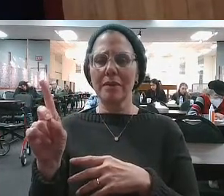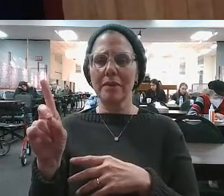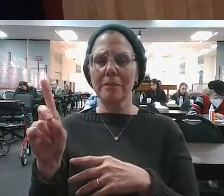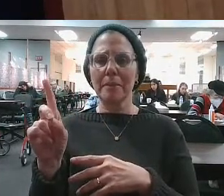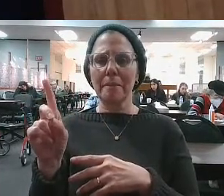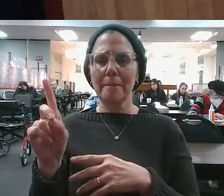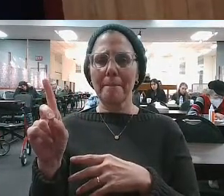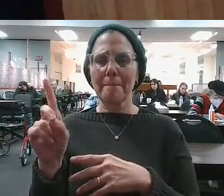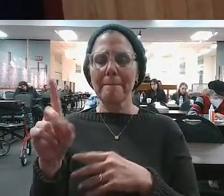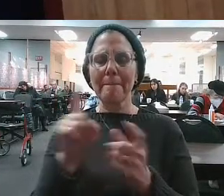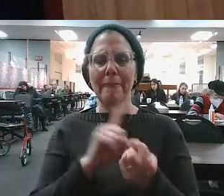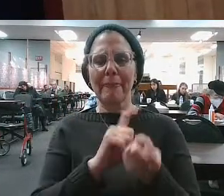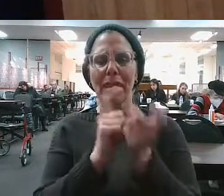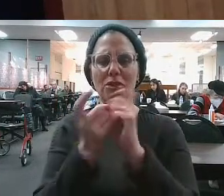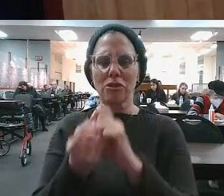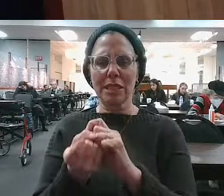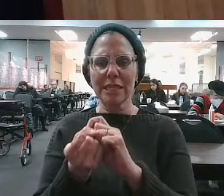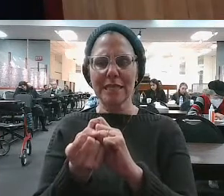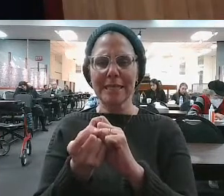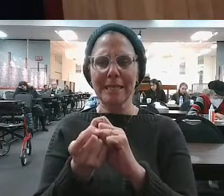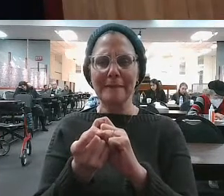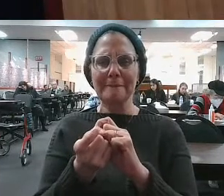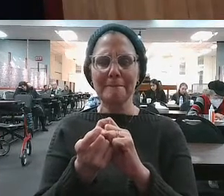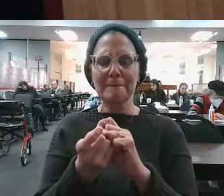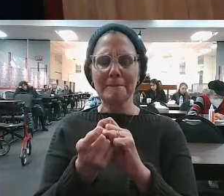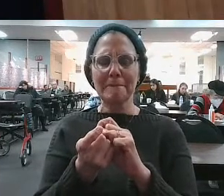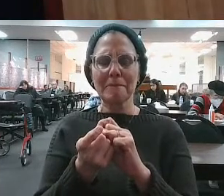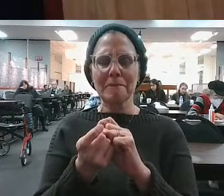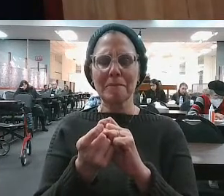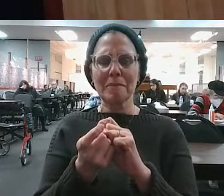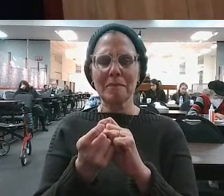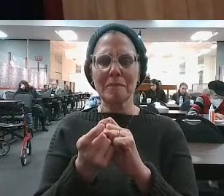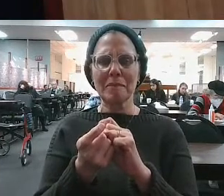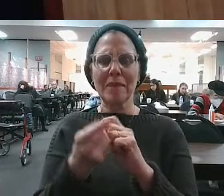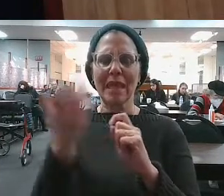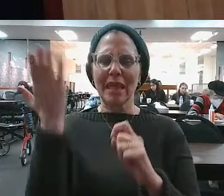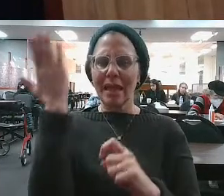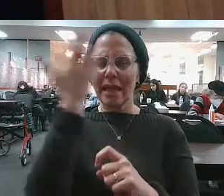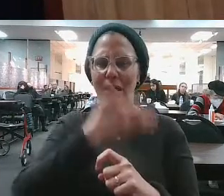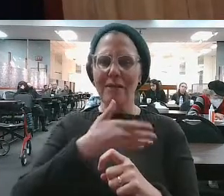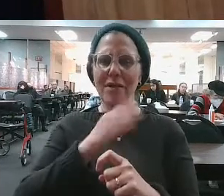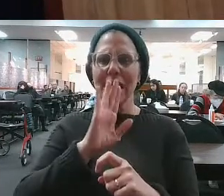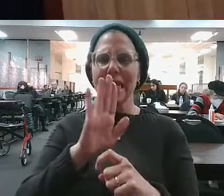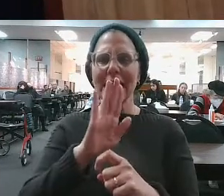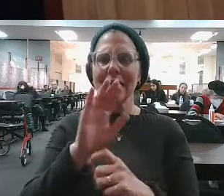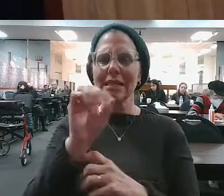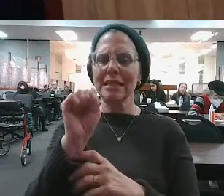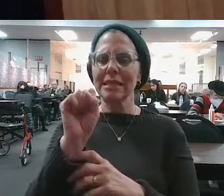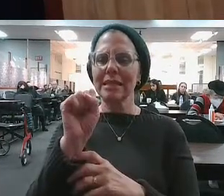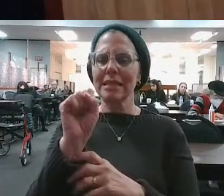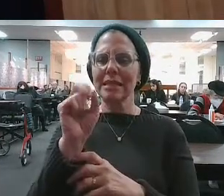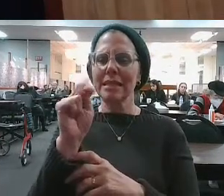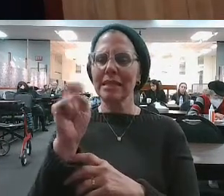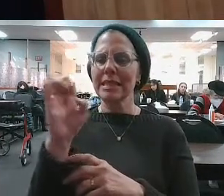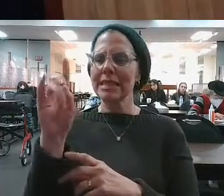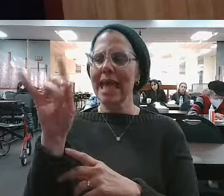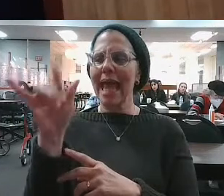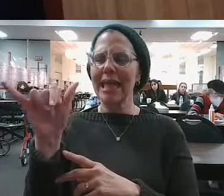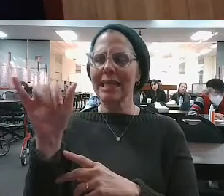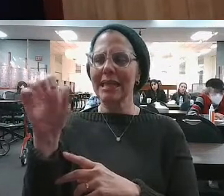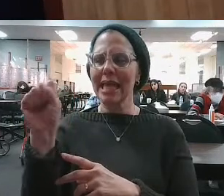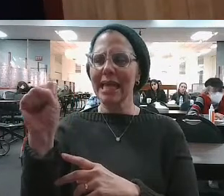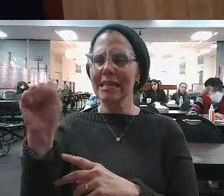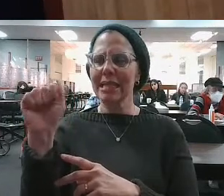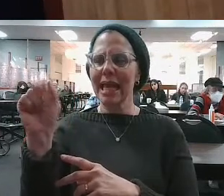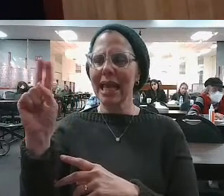When, literally, again, the translation here, he disguised his sanity in front of Avimelech. The story, as we're going to see in just a